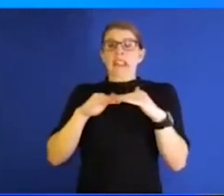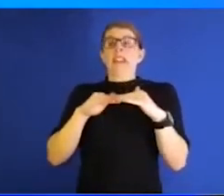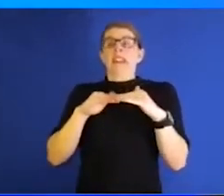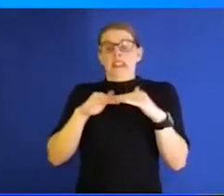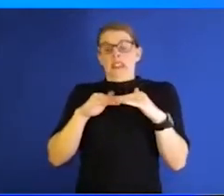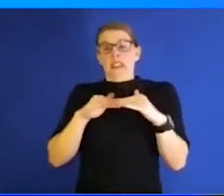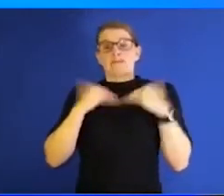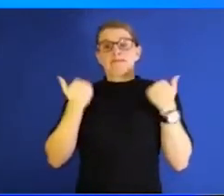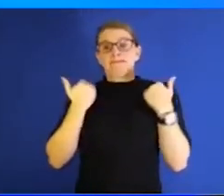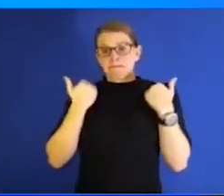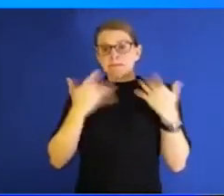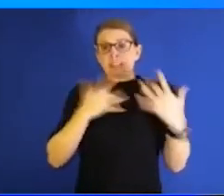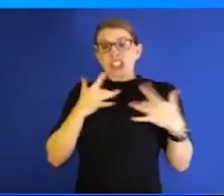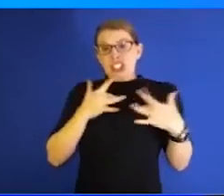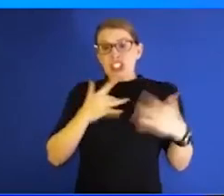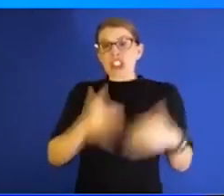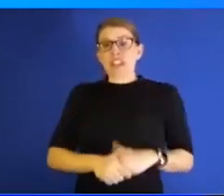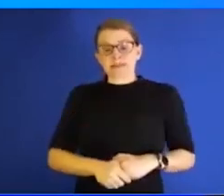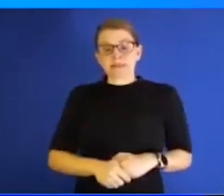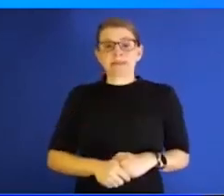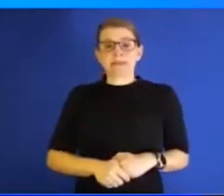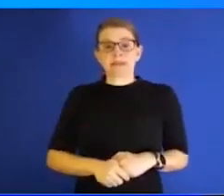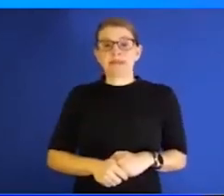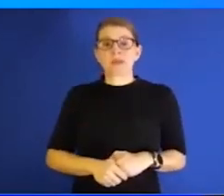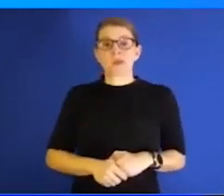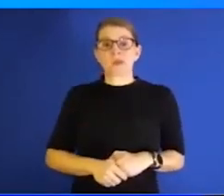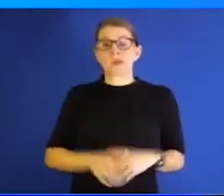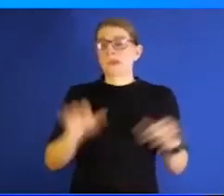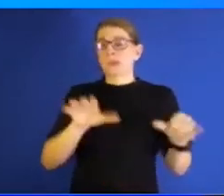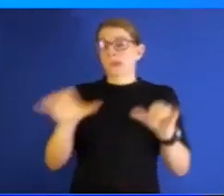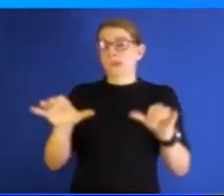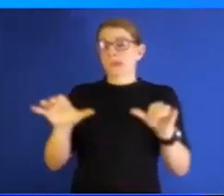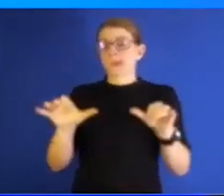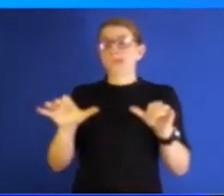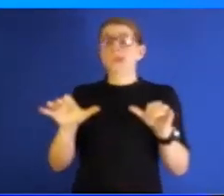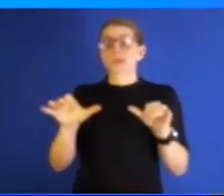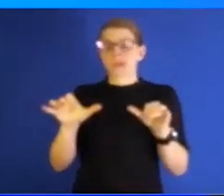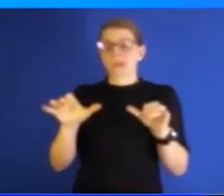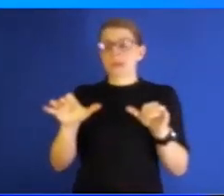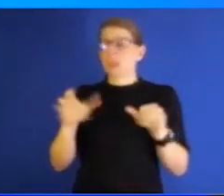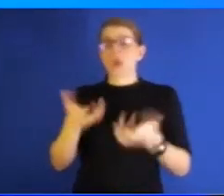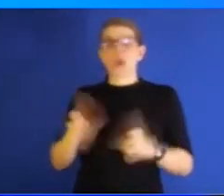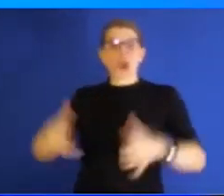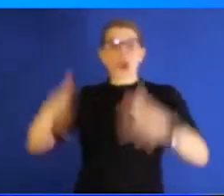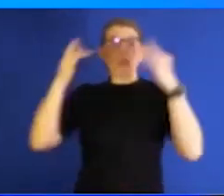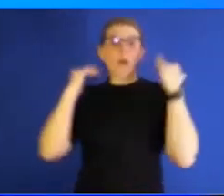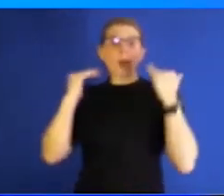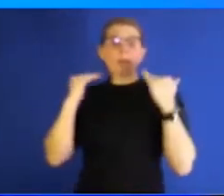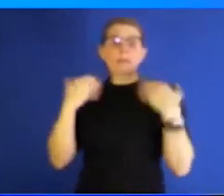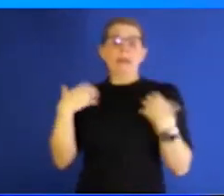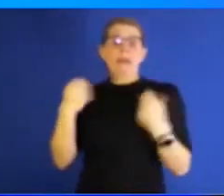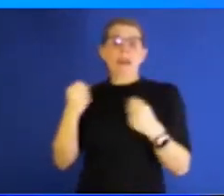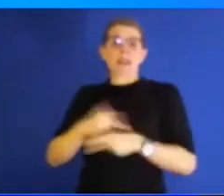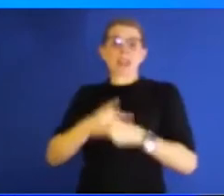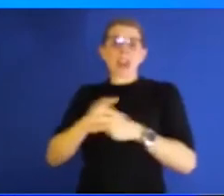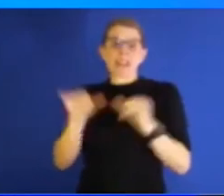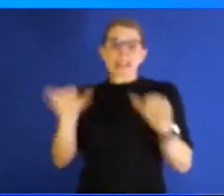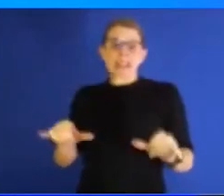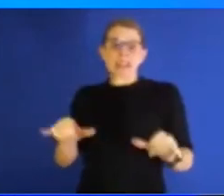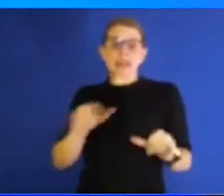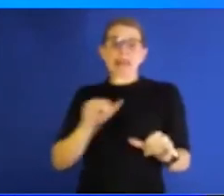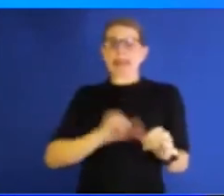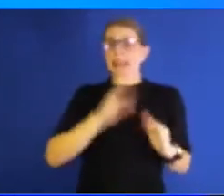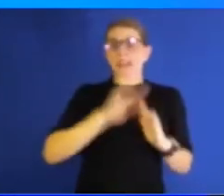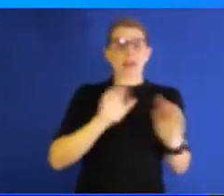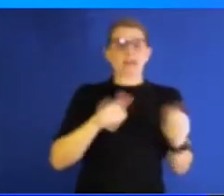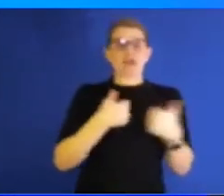concerned, as we always have been through this, about overwhelming our healthcare systems. That's really the ultimate challenge in this situation is can